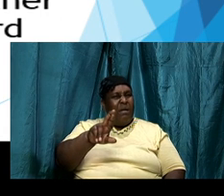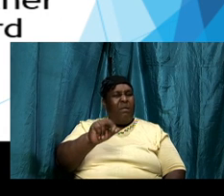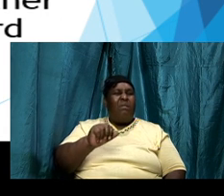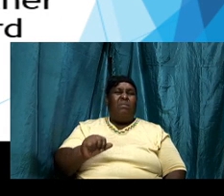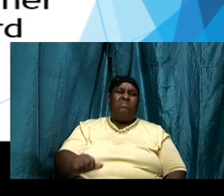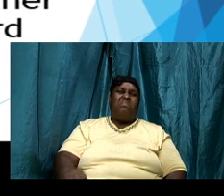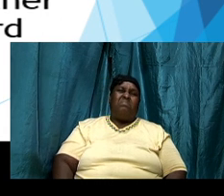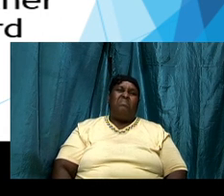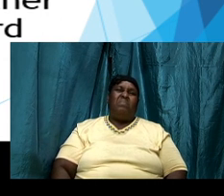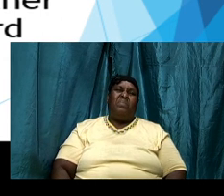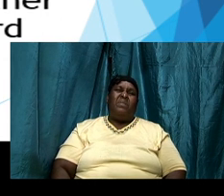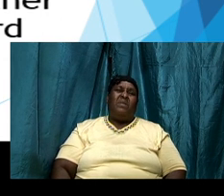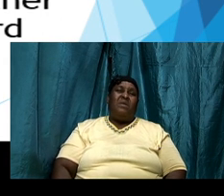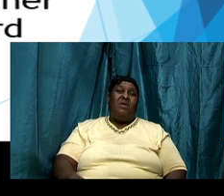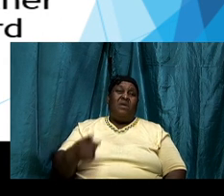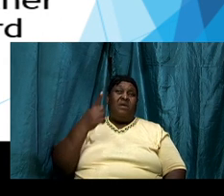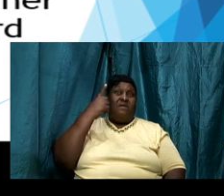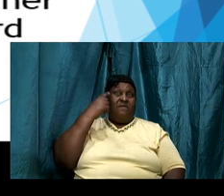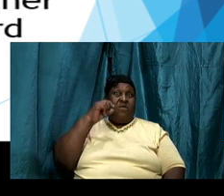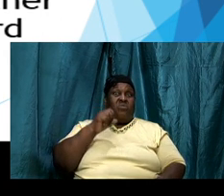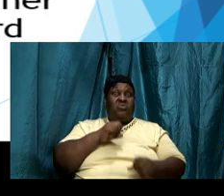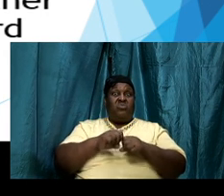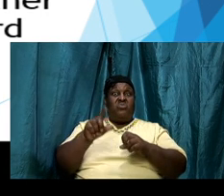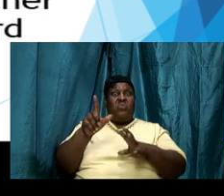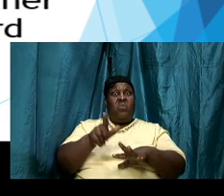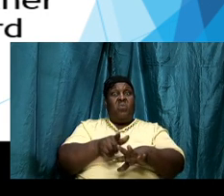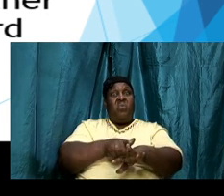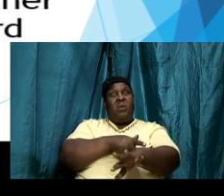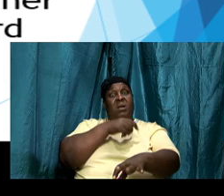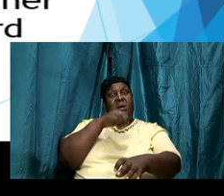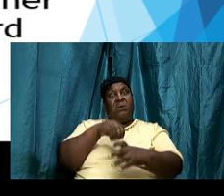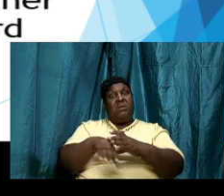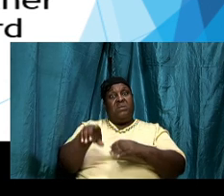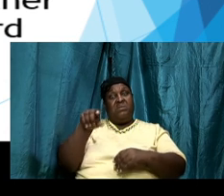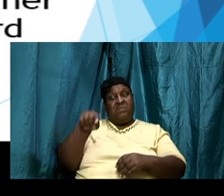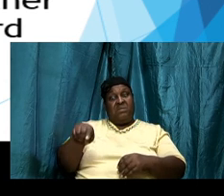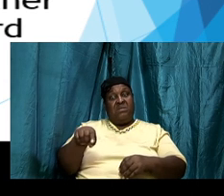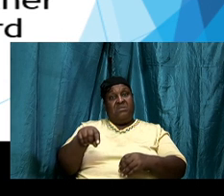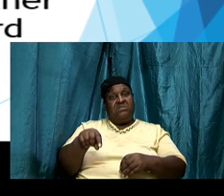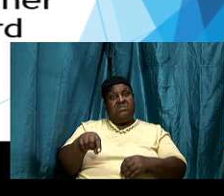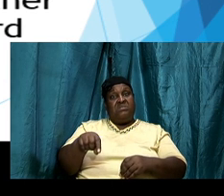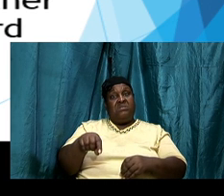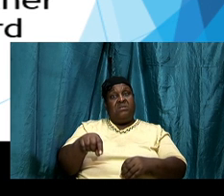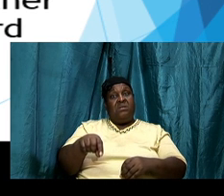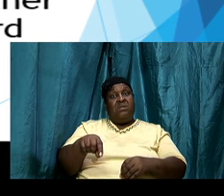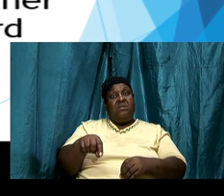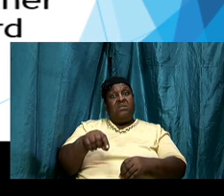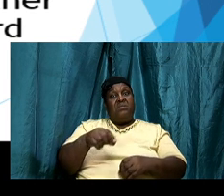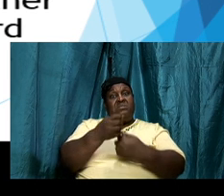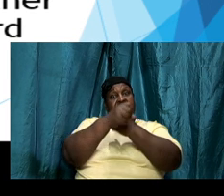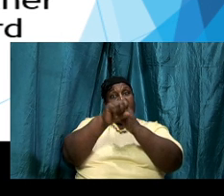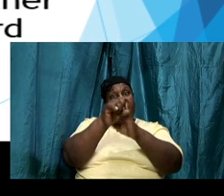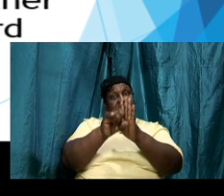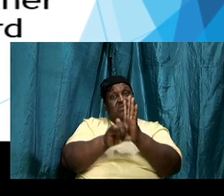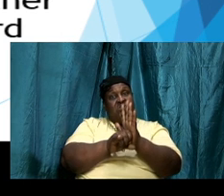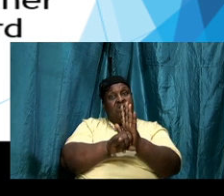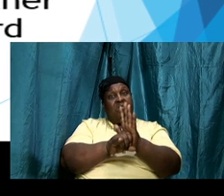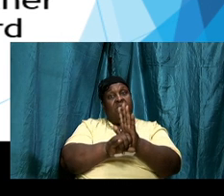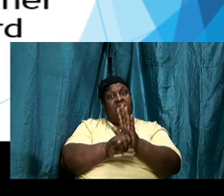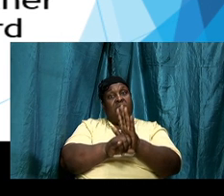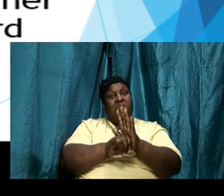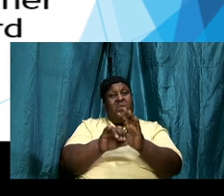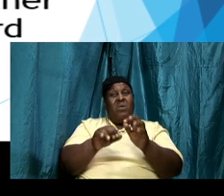after so long in this salvation how can that be it can happen